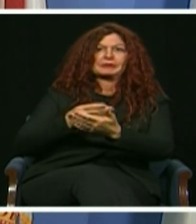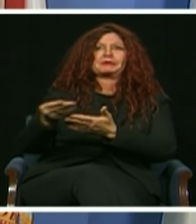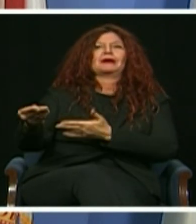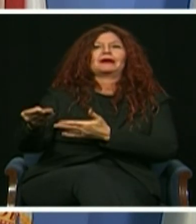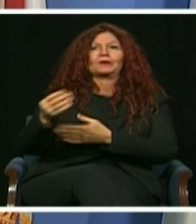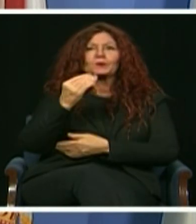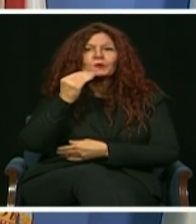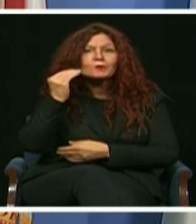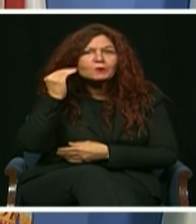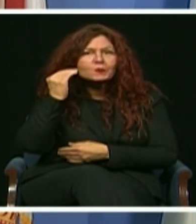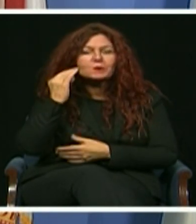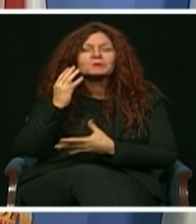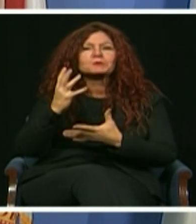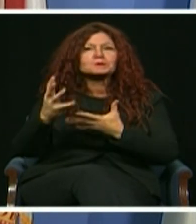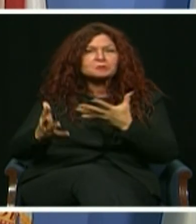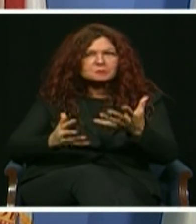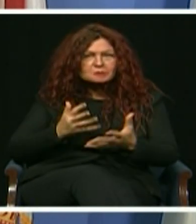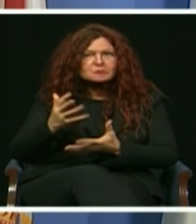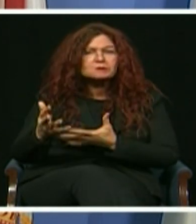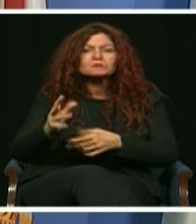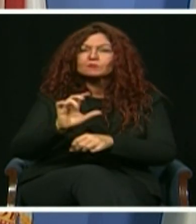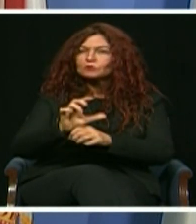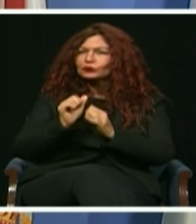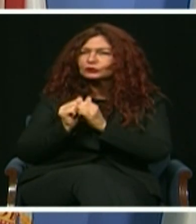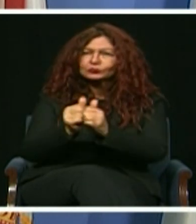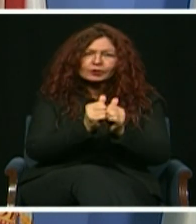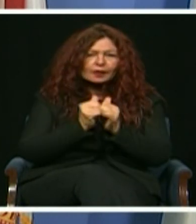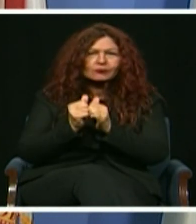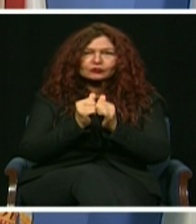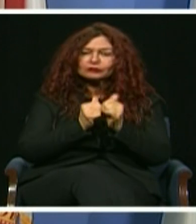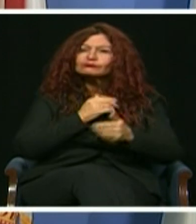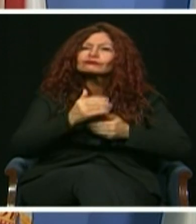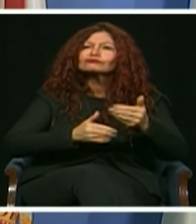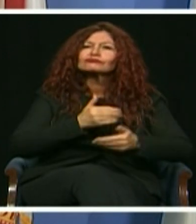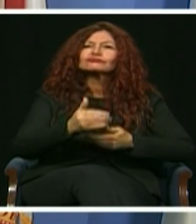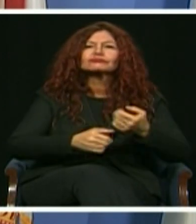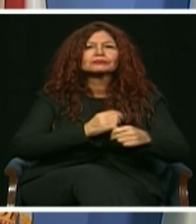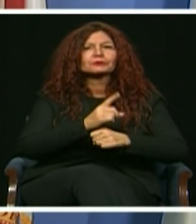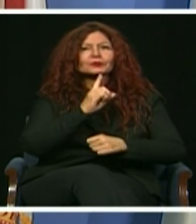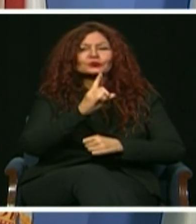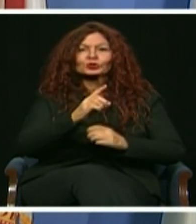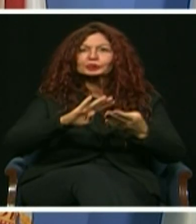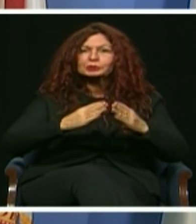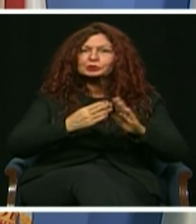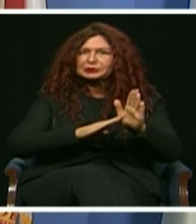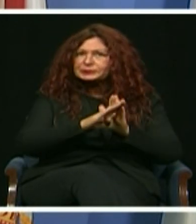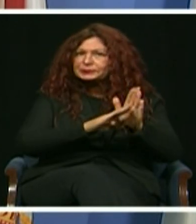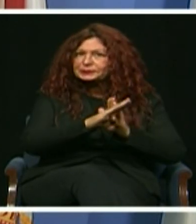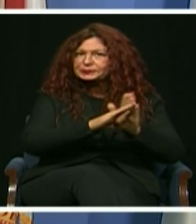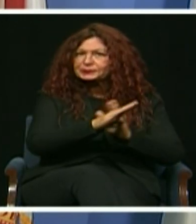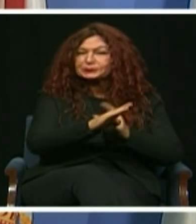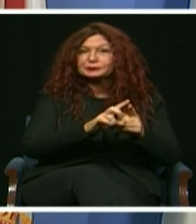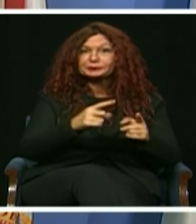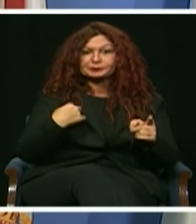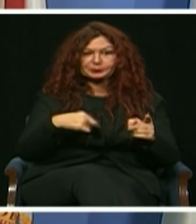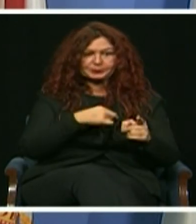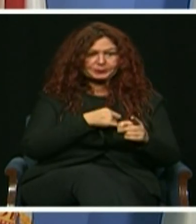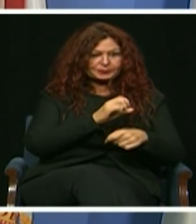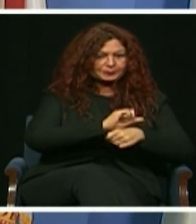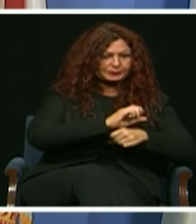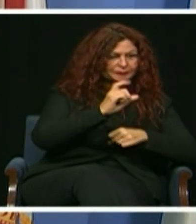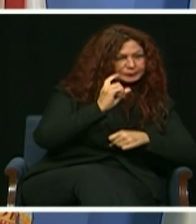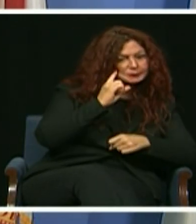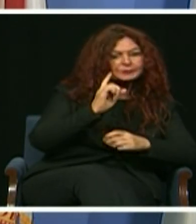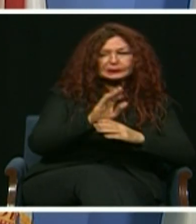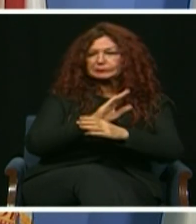keep our economy moving forward. Hand-in-hand with business leaders, cities, and health experts, we launched a community-wide messaging